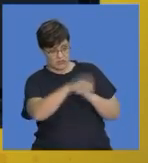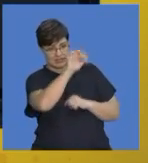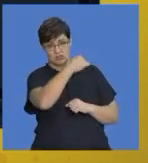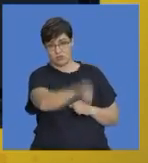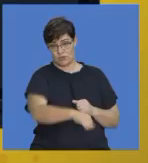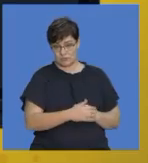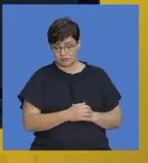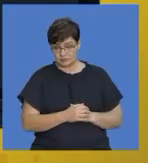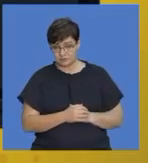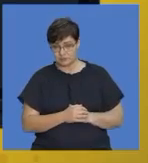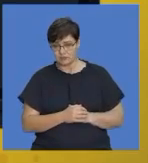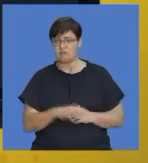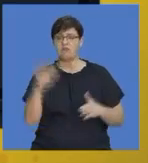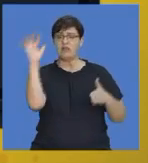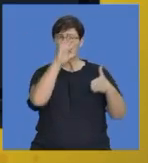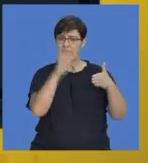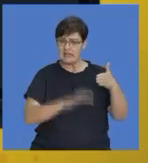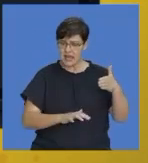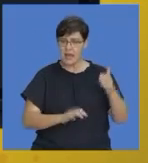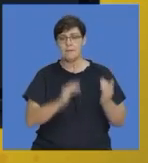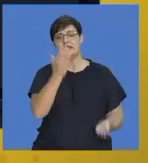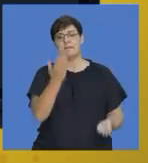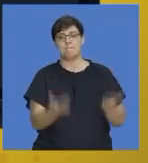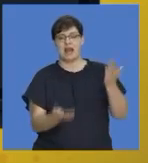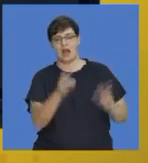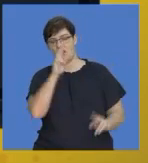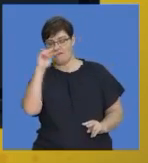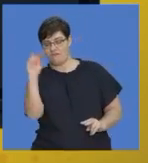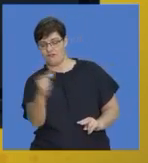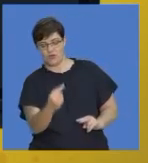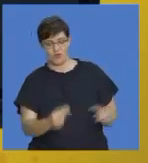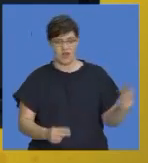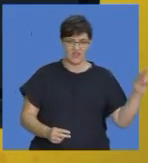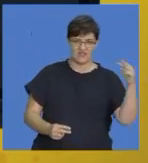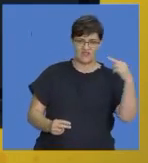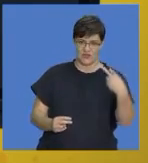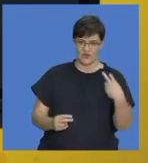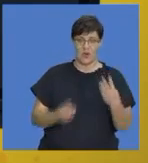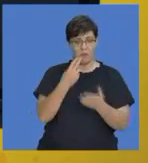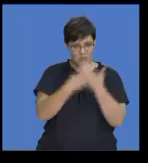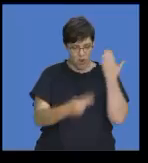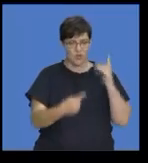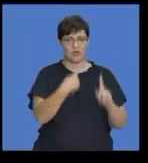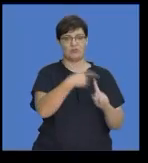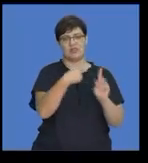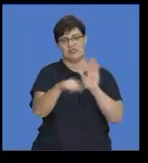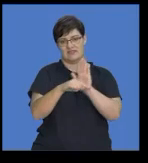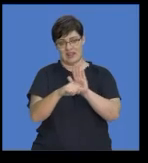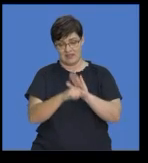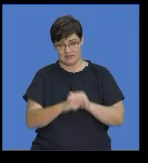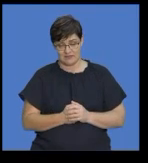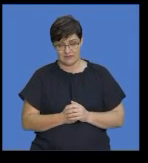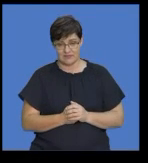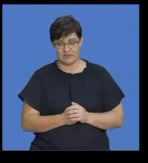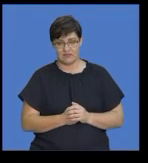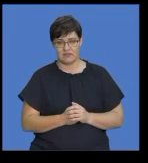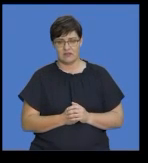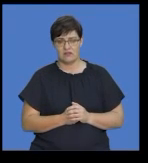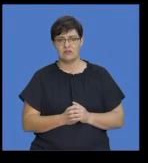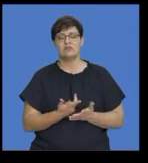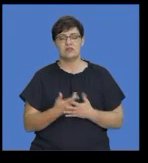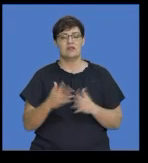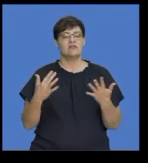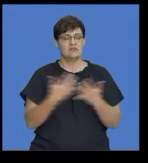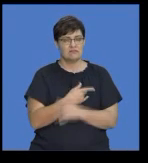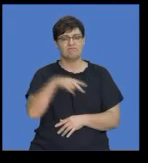needs to give a balanced view of the pros and the cons of the topic. Okay, so I'm just going to quickly whiz through this.